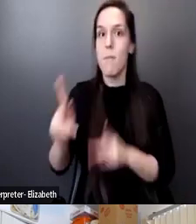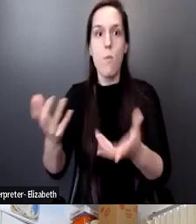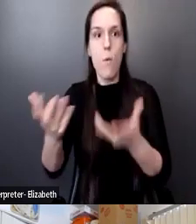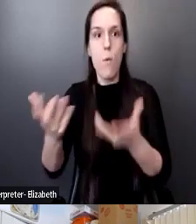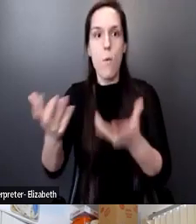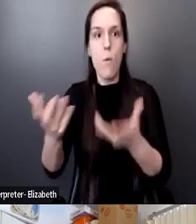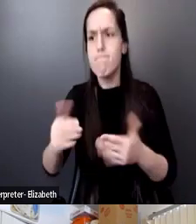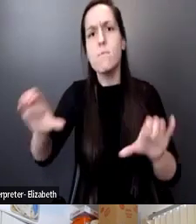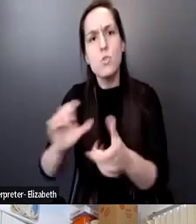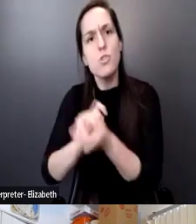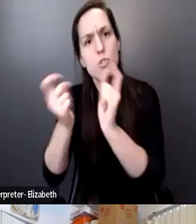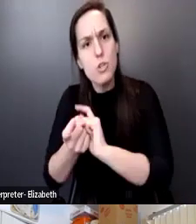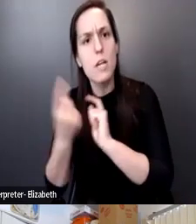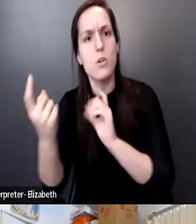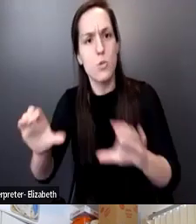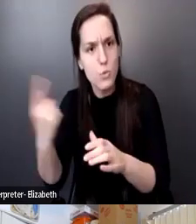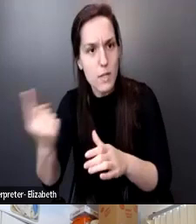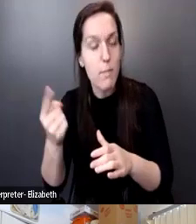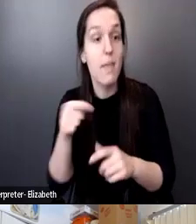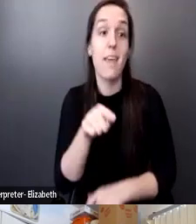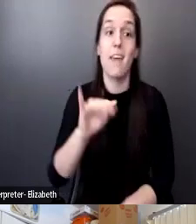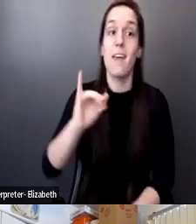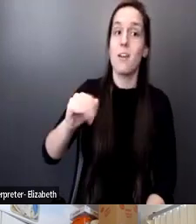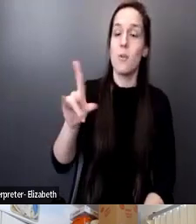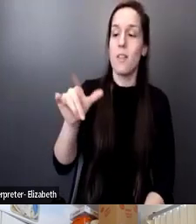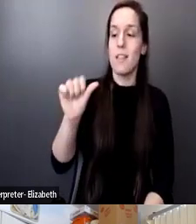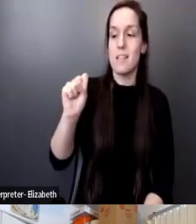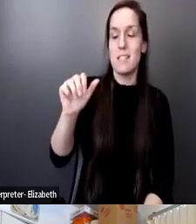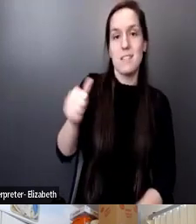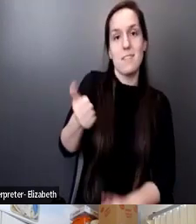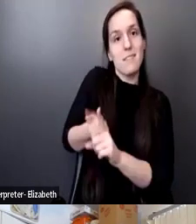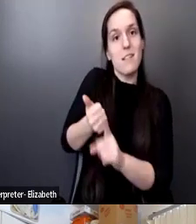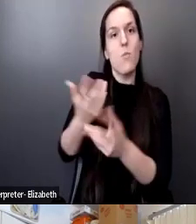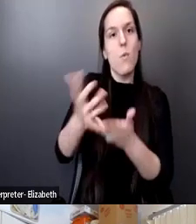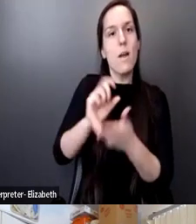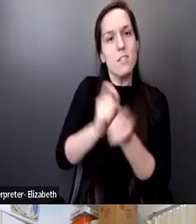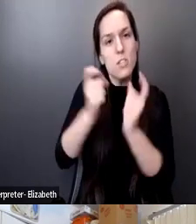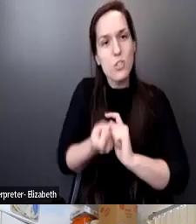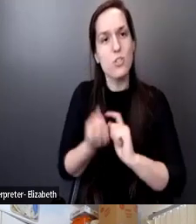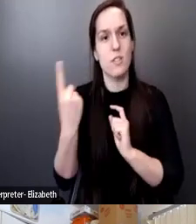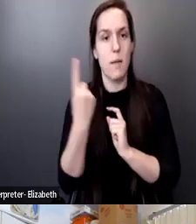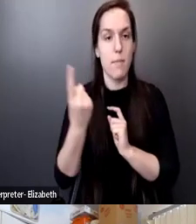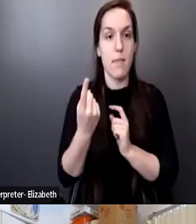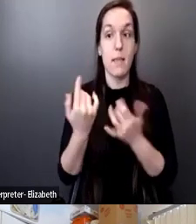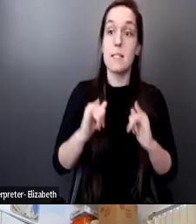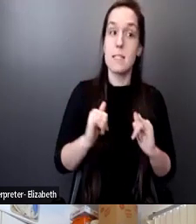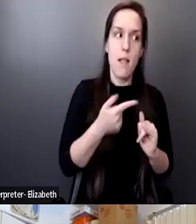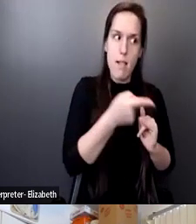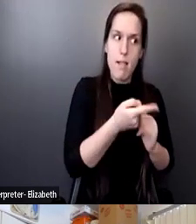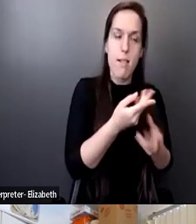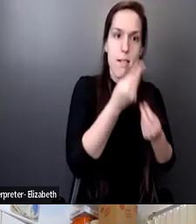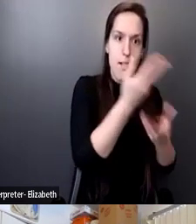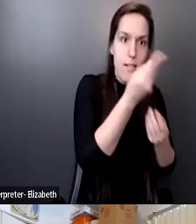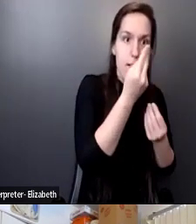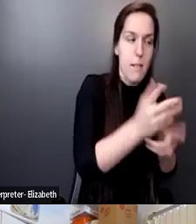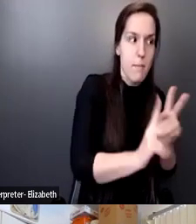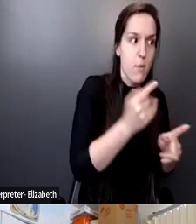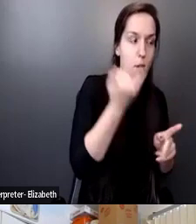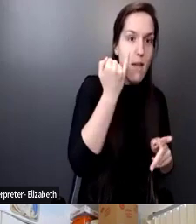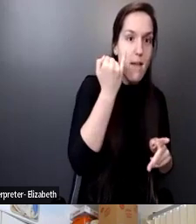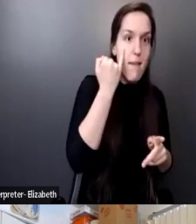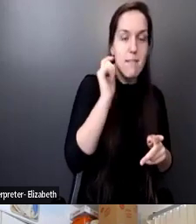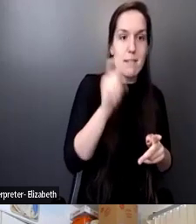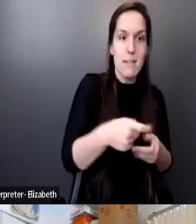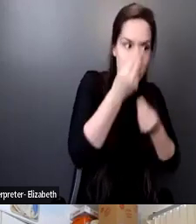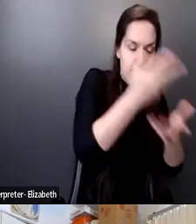it. And who Lisa is someone who wanted to do something about it, while continuing to call out to everyone who needed to hear it, all of